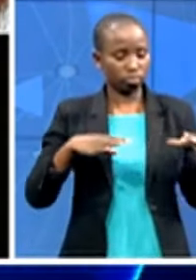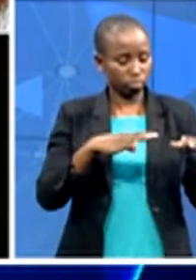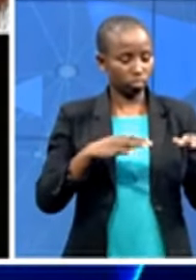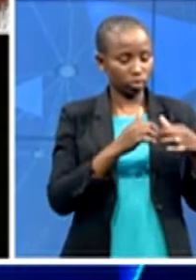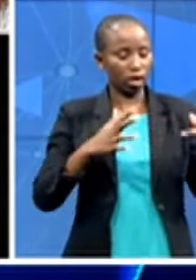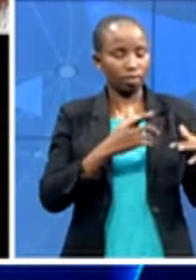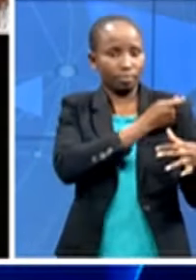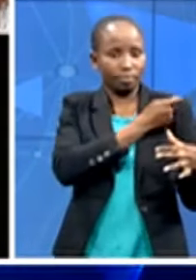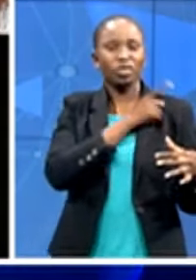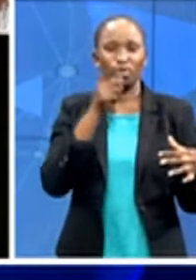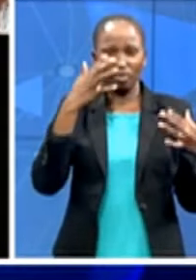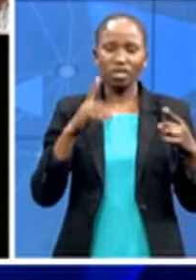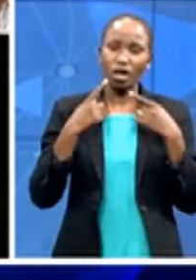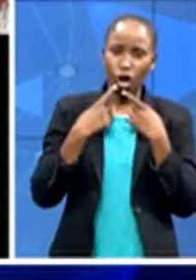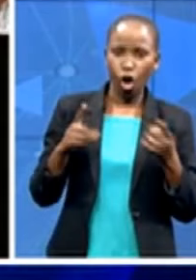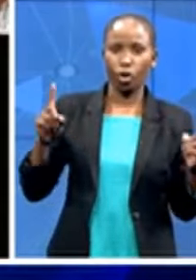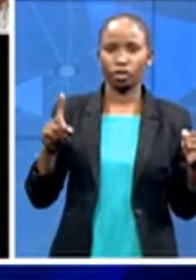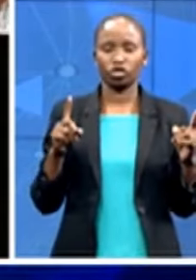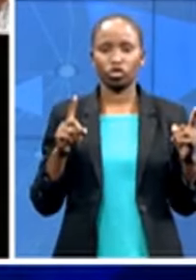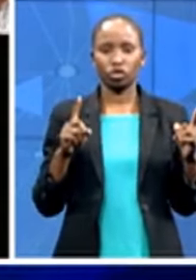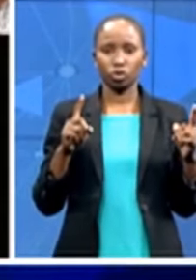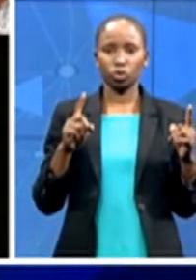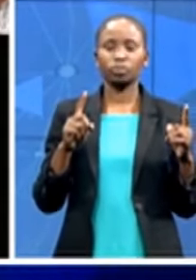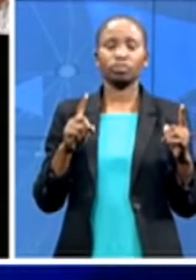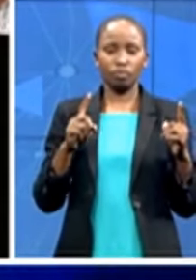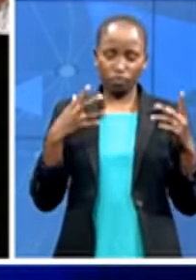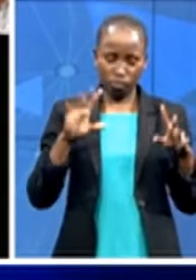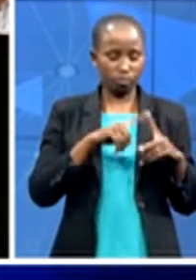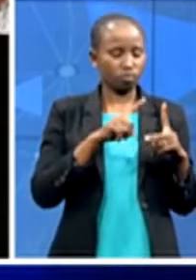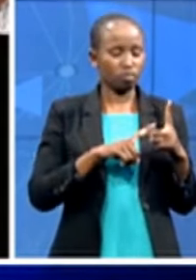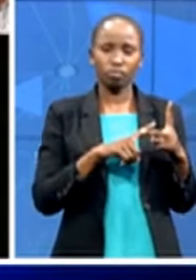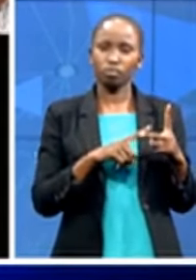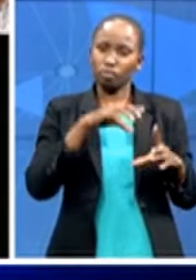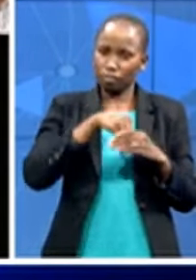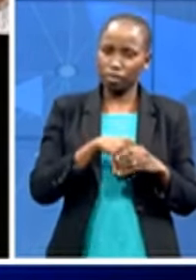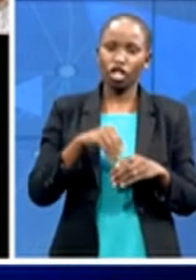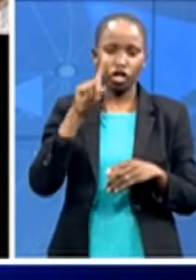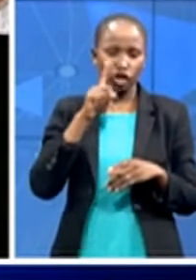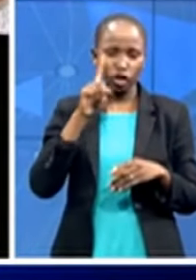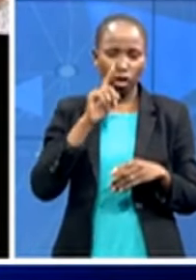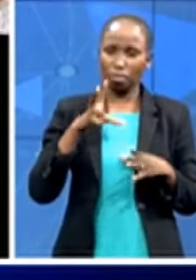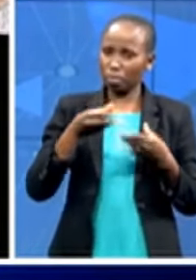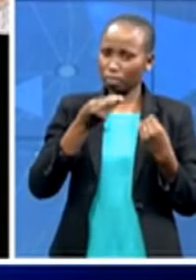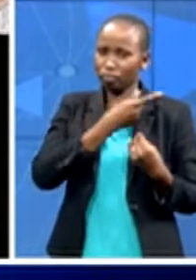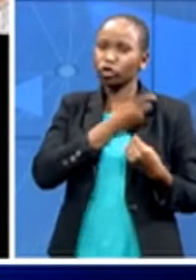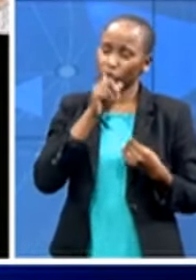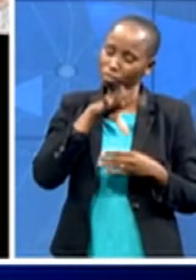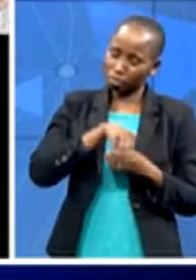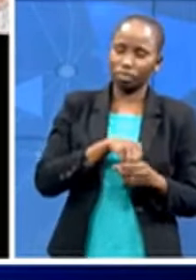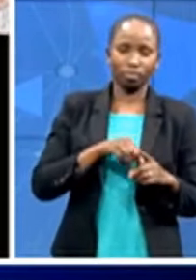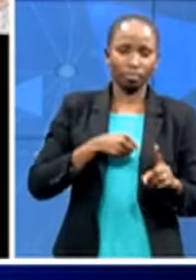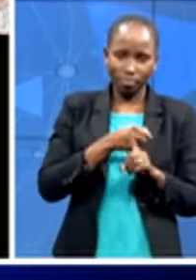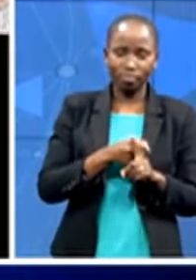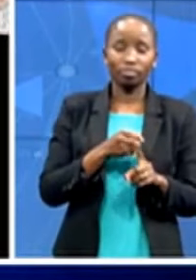and then you also were very active when the teachers were getting their vaccinations can you bring us up to speed in terms of vaccination in limbo